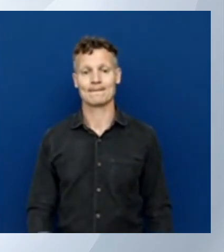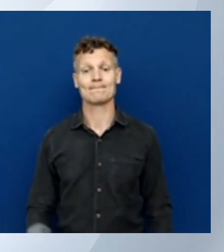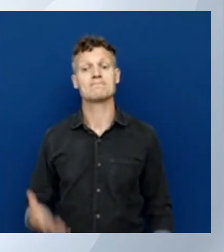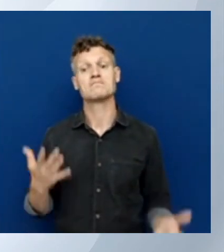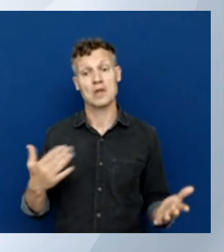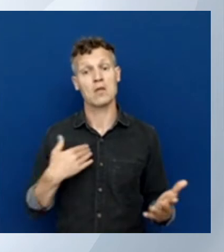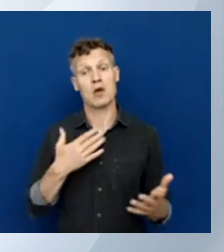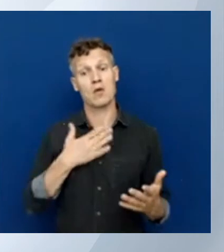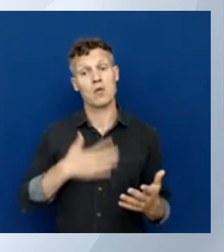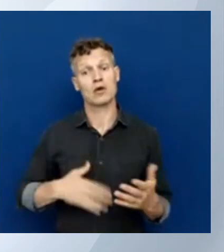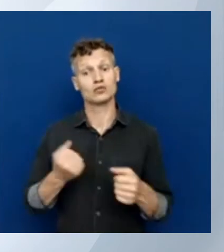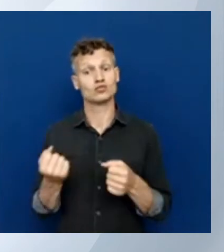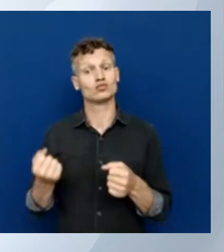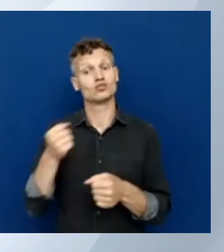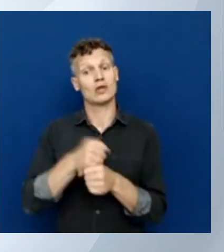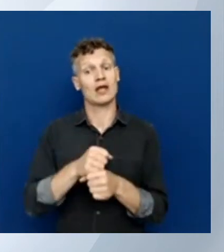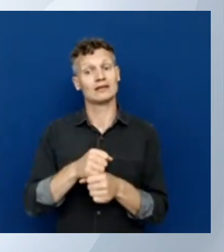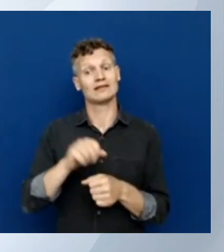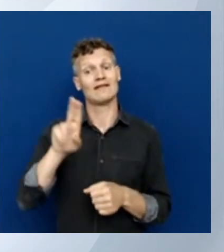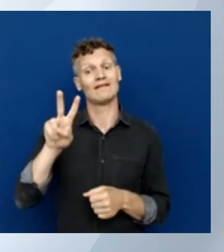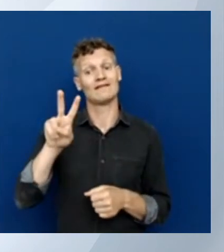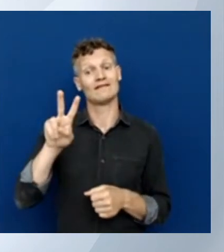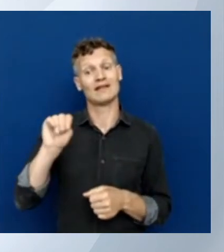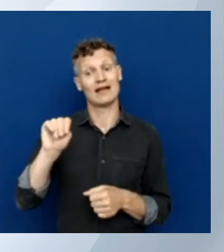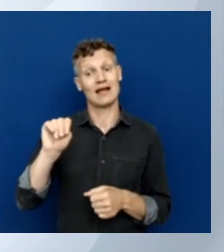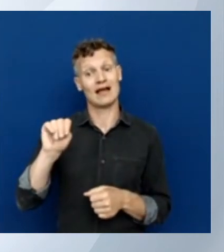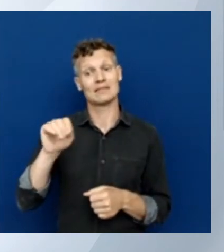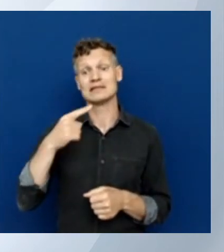it suggests I use an API version